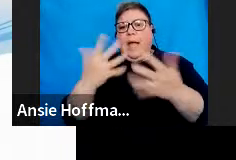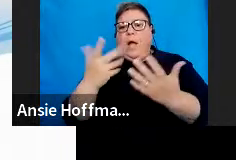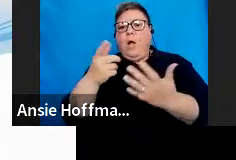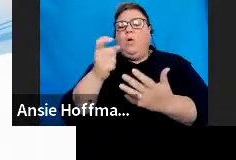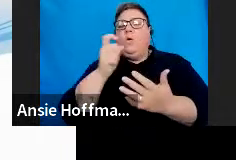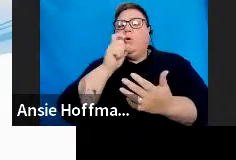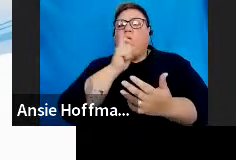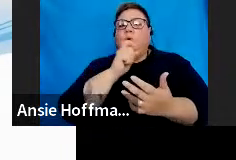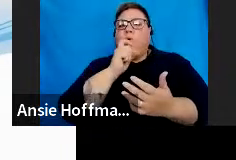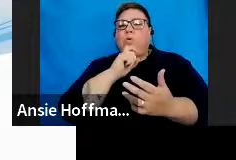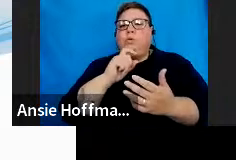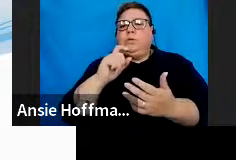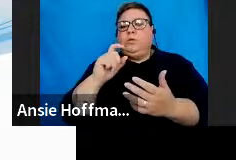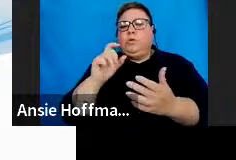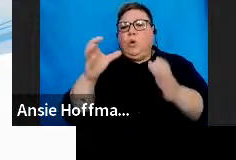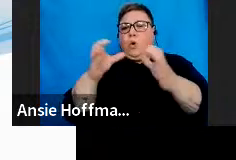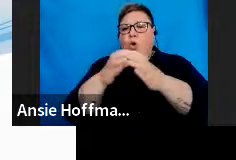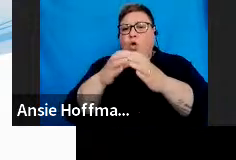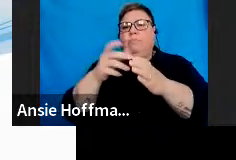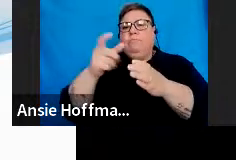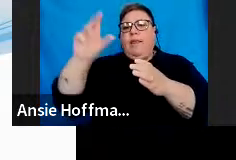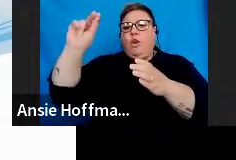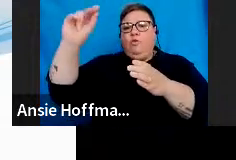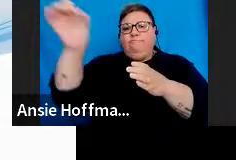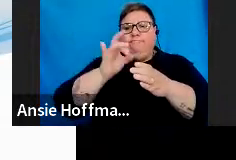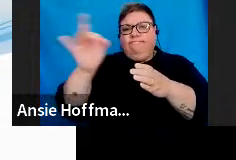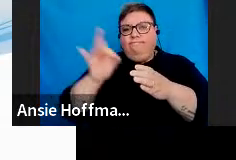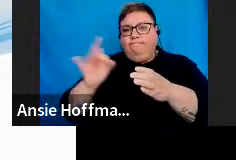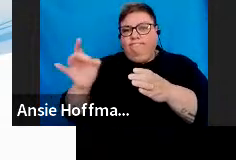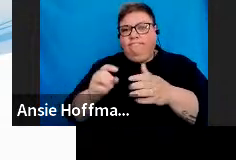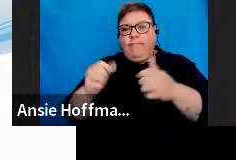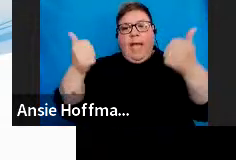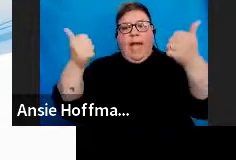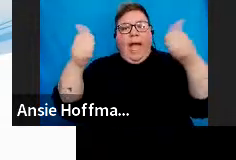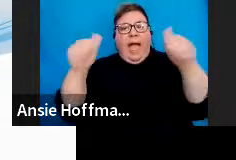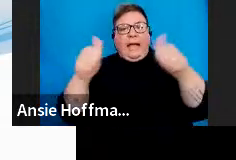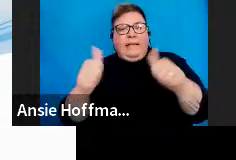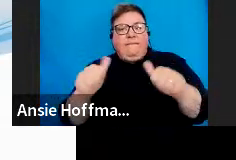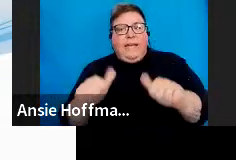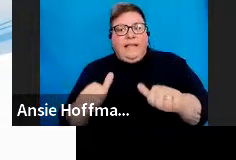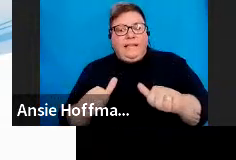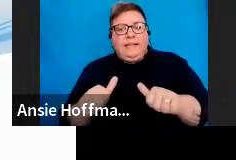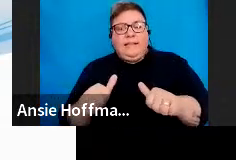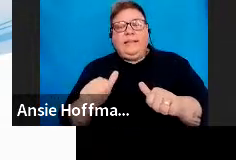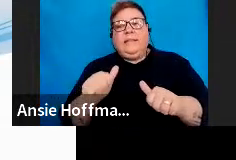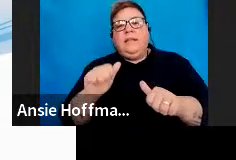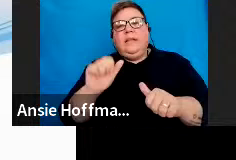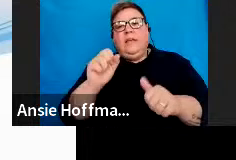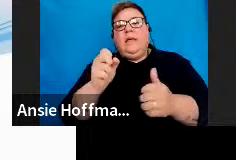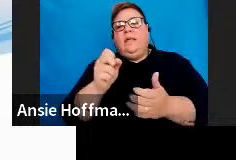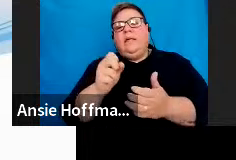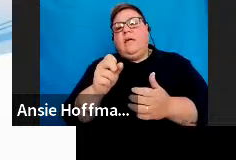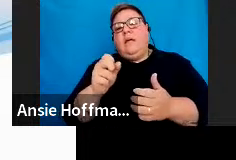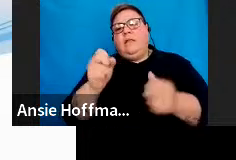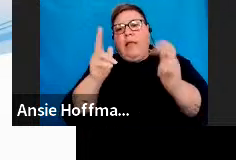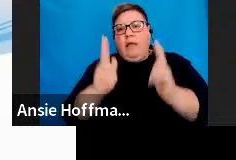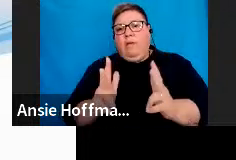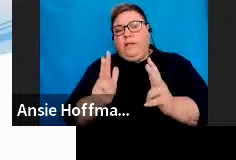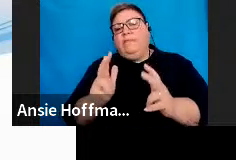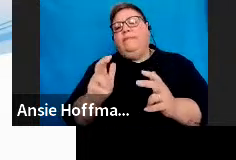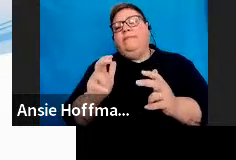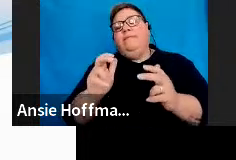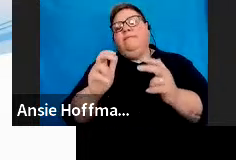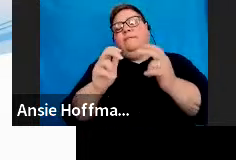to that group that you have created? Activation of the tax directive functionality for an existing group on your profile.